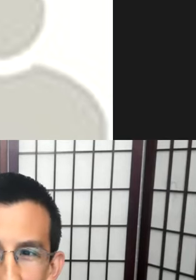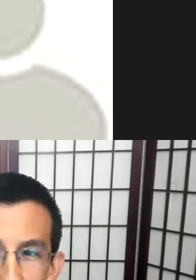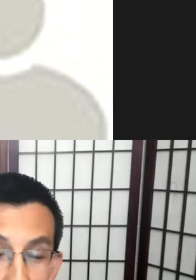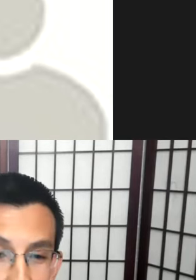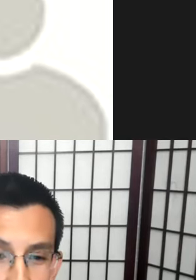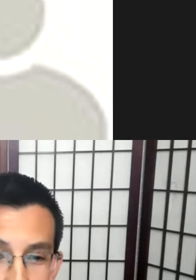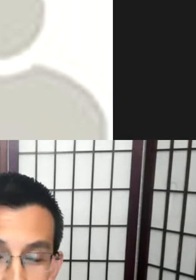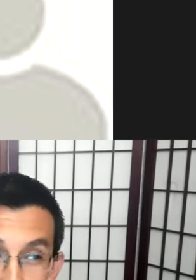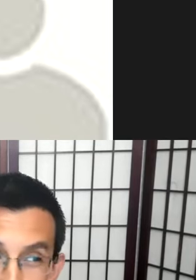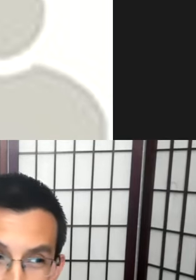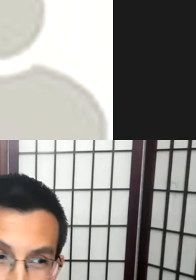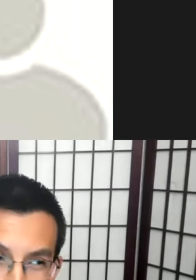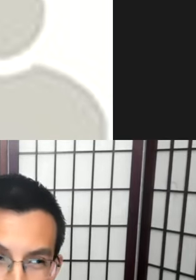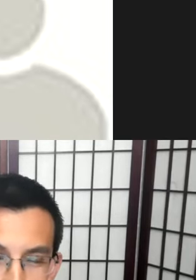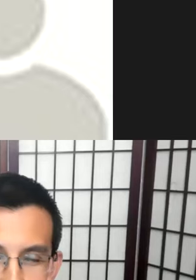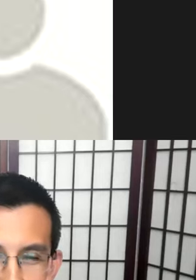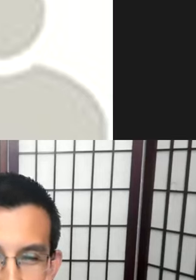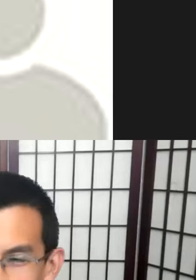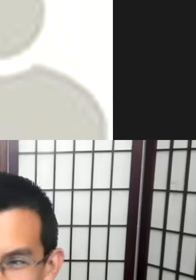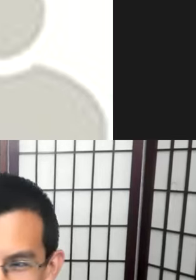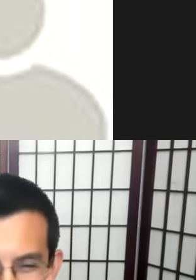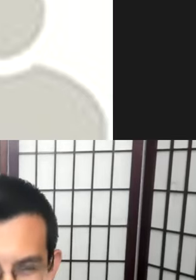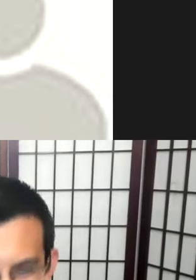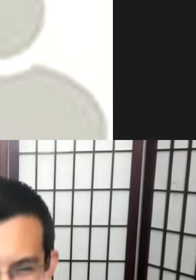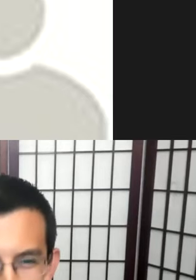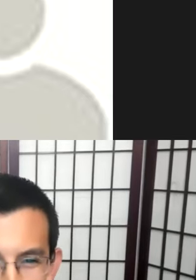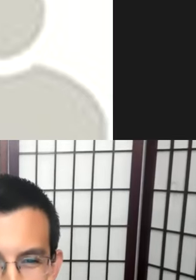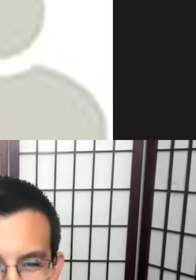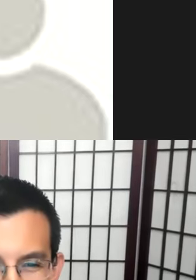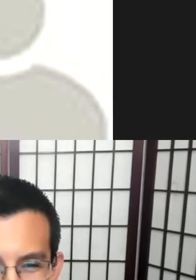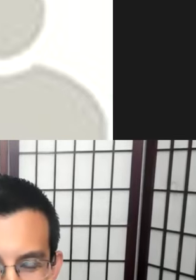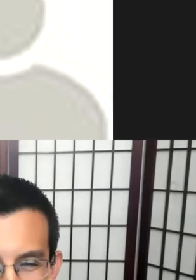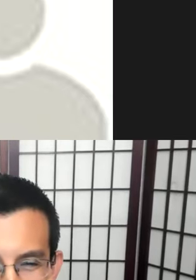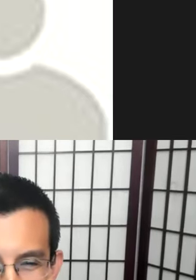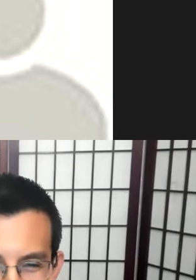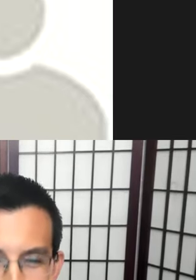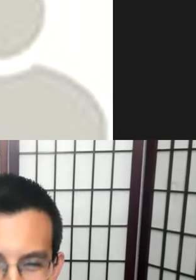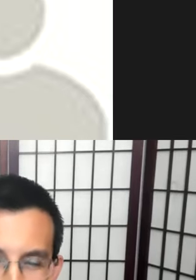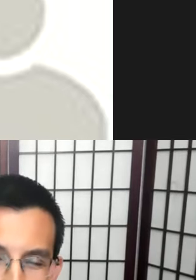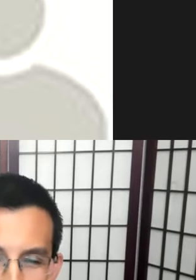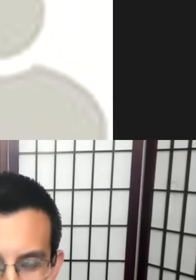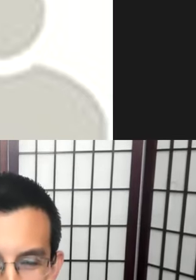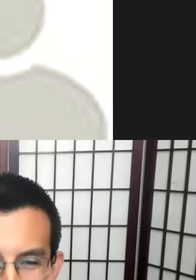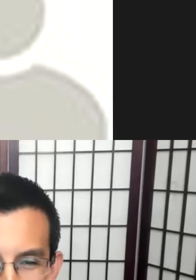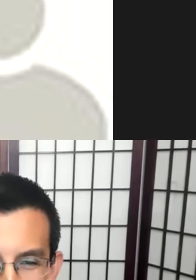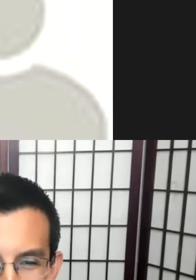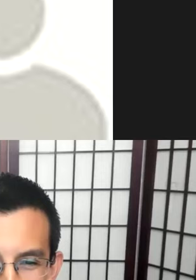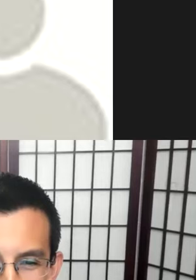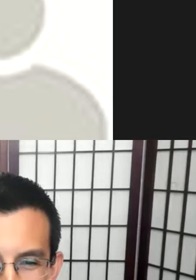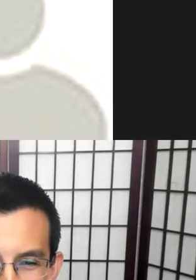How could we begin to change that? Well, I tried to change it by just addressing it and saying this is outright inappropriate.